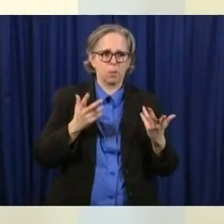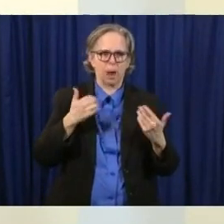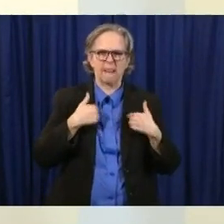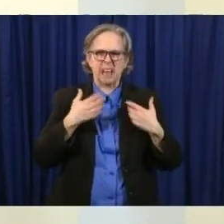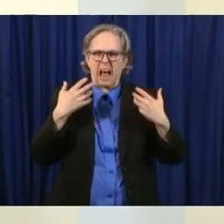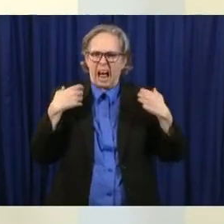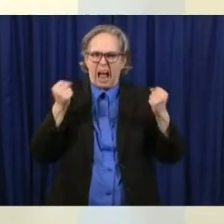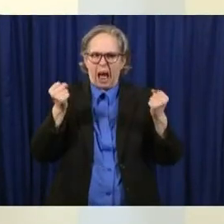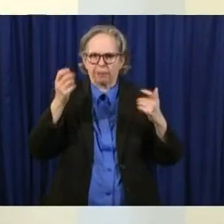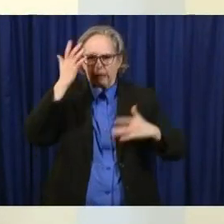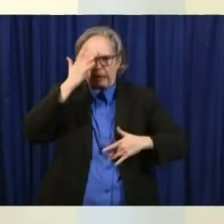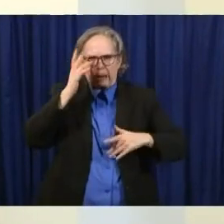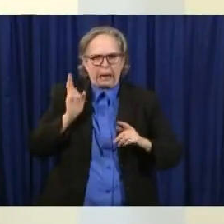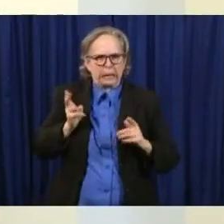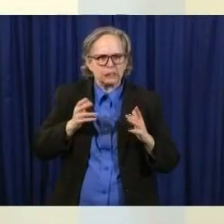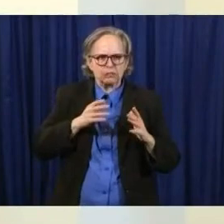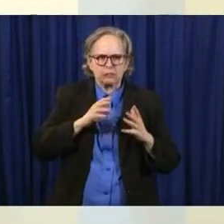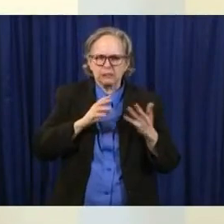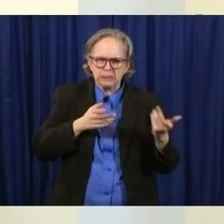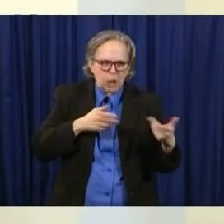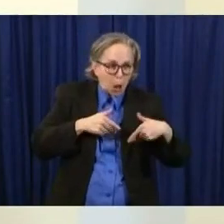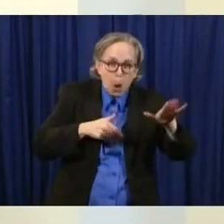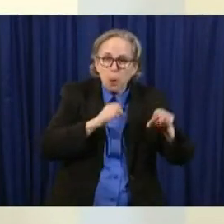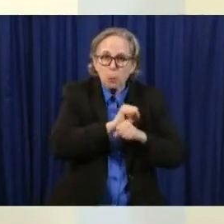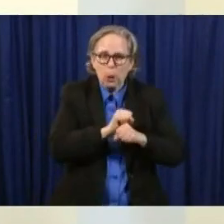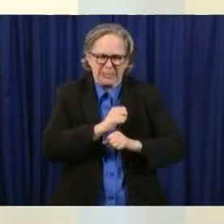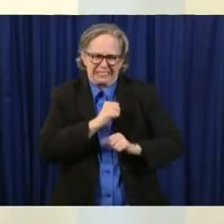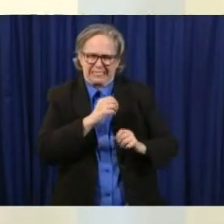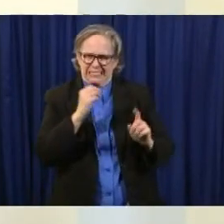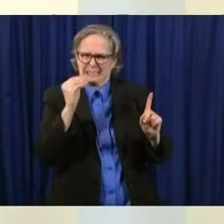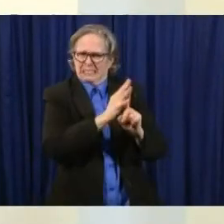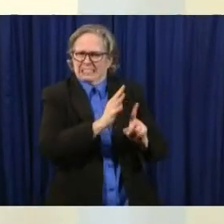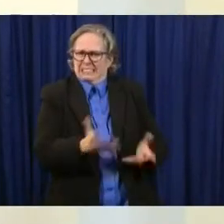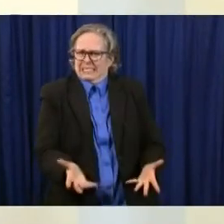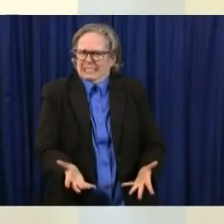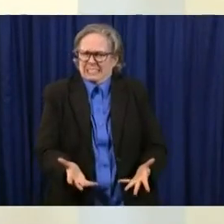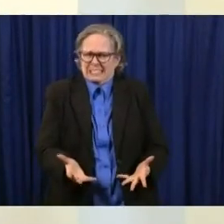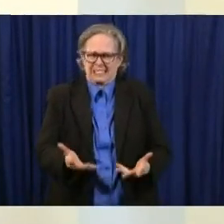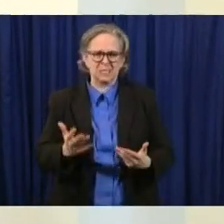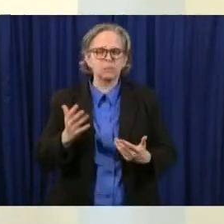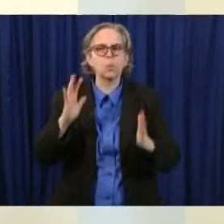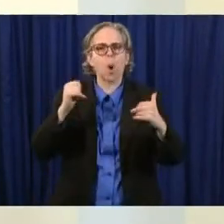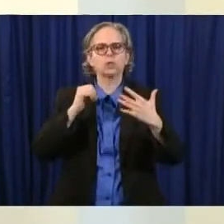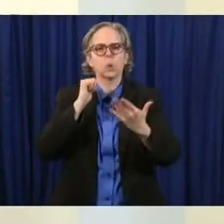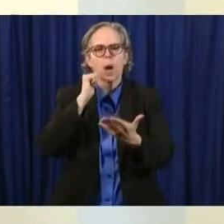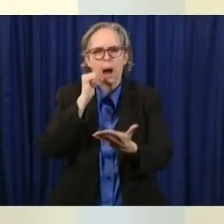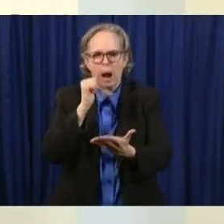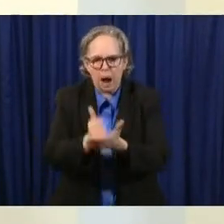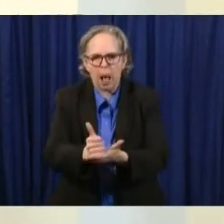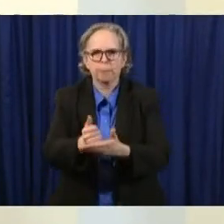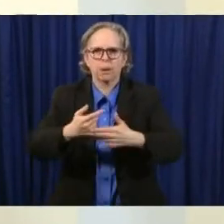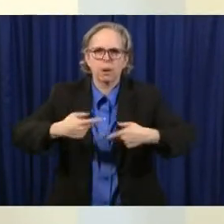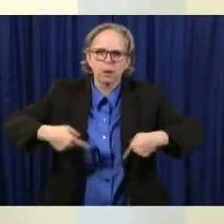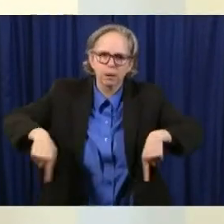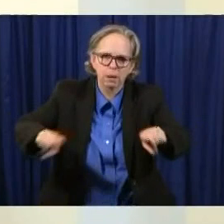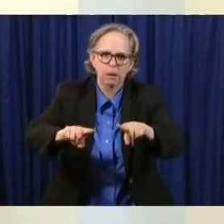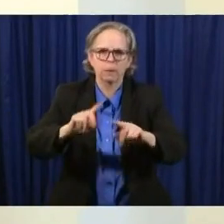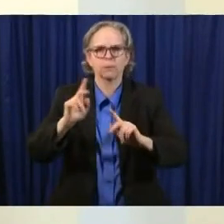employers and as doctors and as people we're trying to help all of us get through this thank you